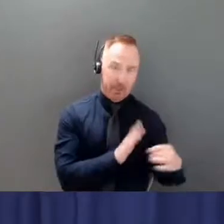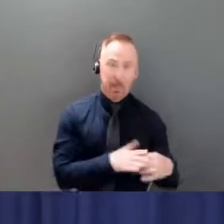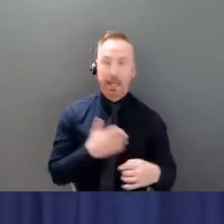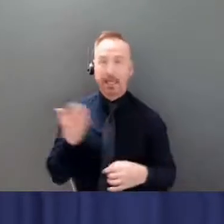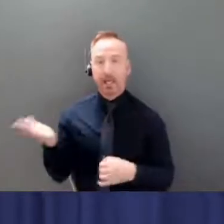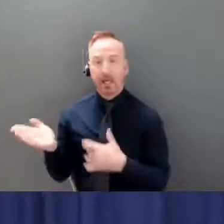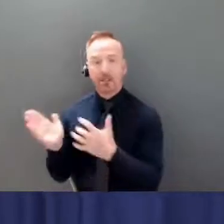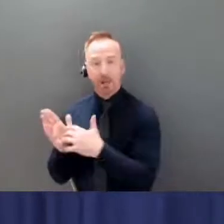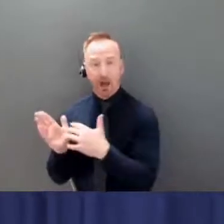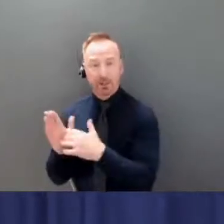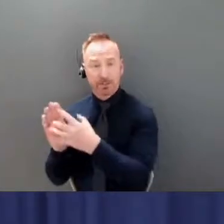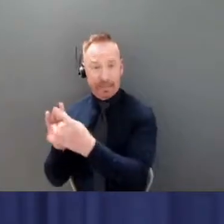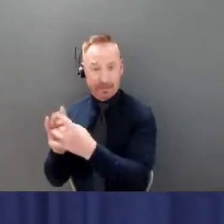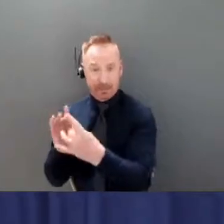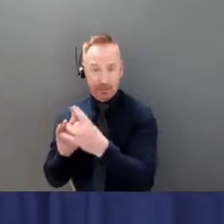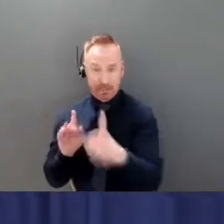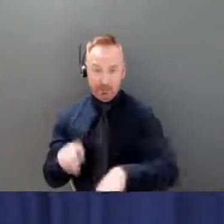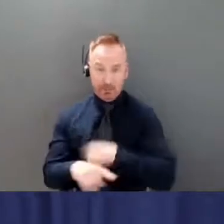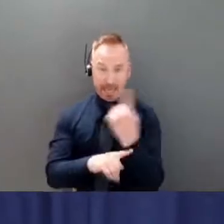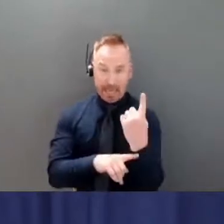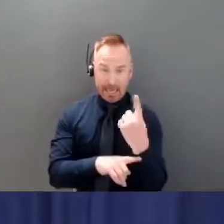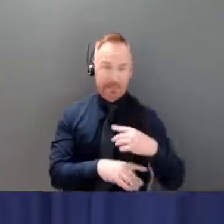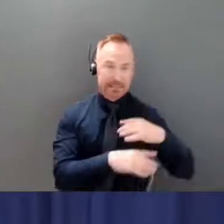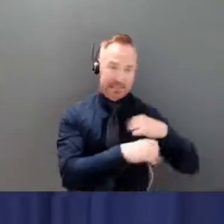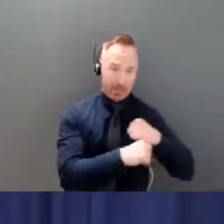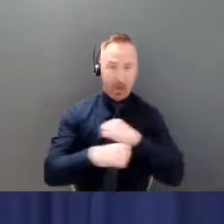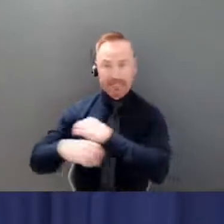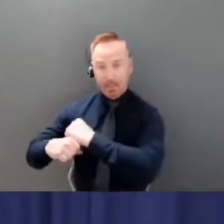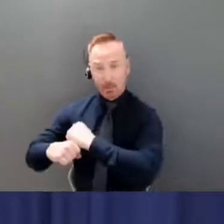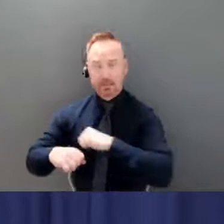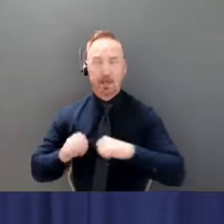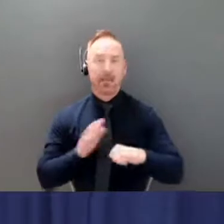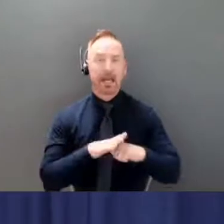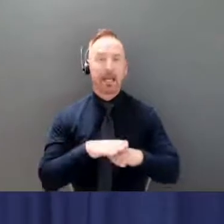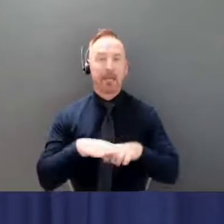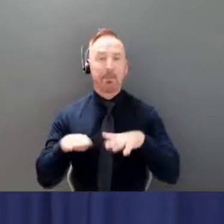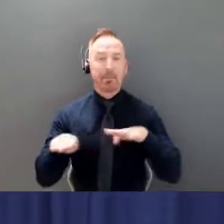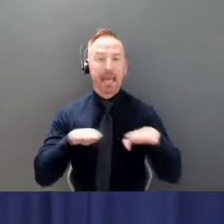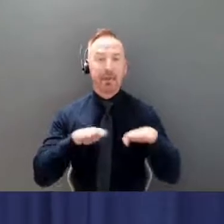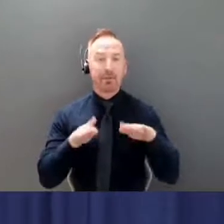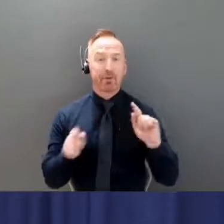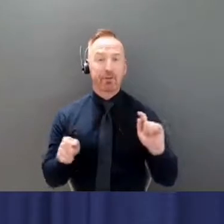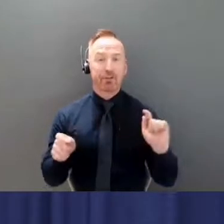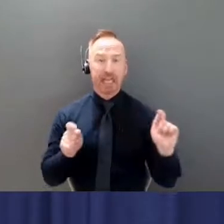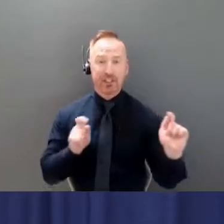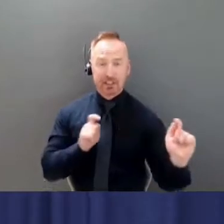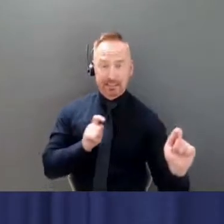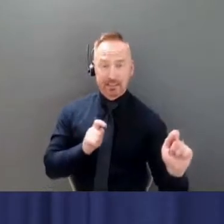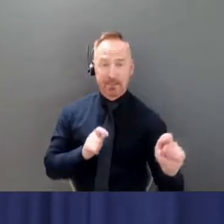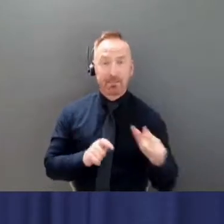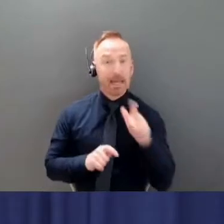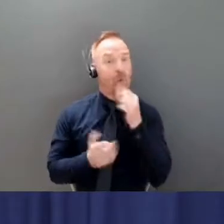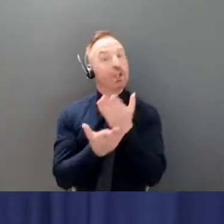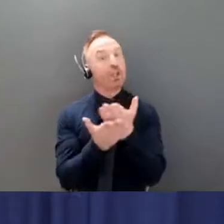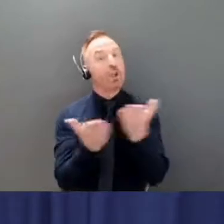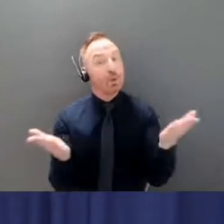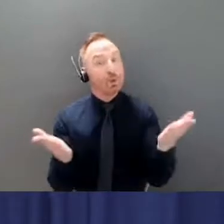message here today and that is that behavioral changes by uconners can help make this stop